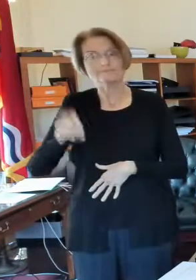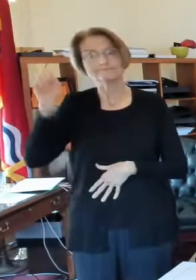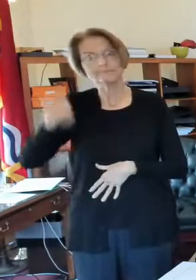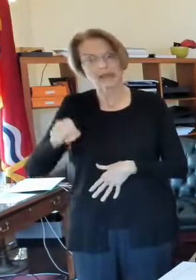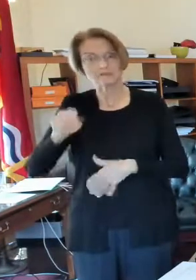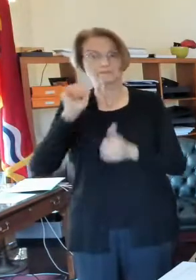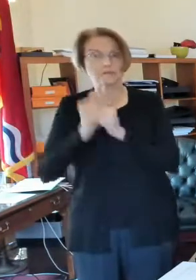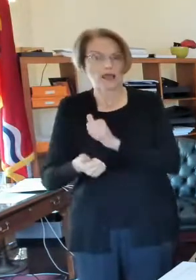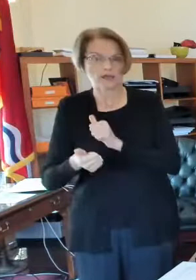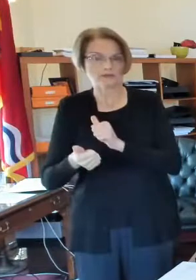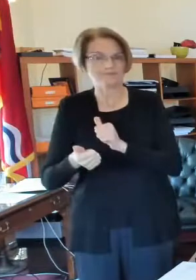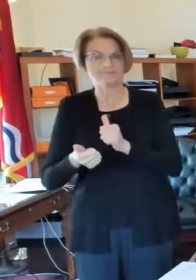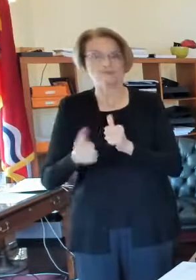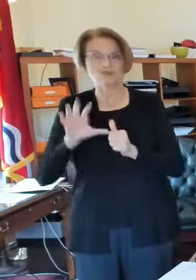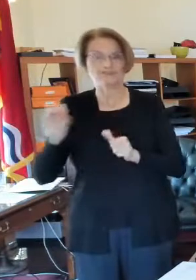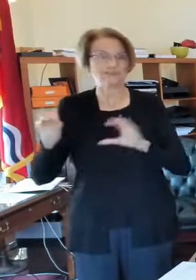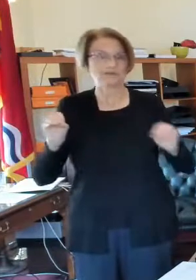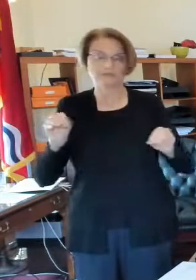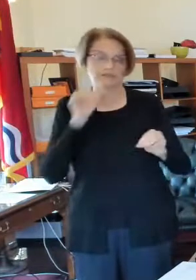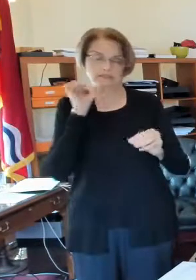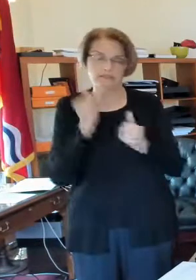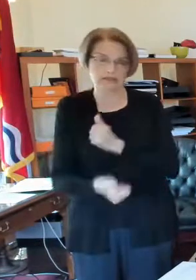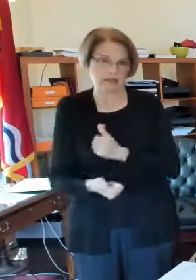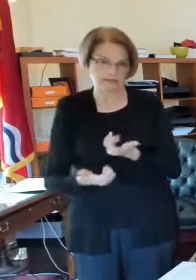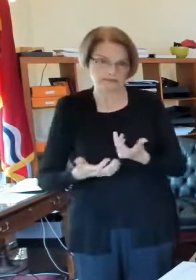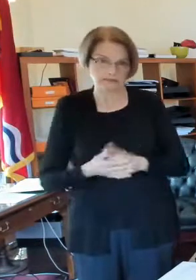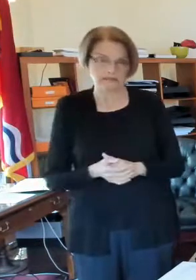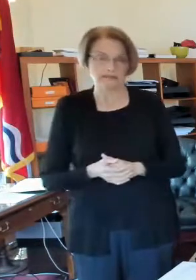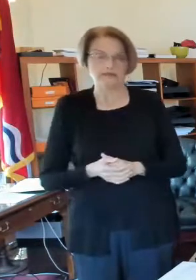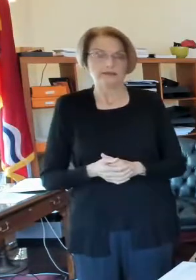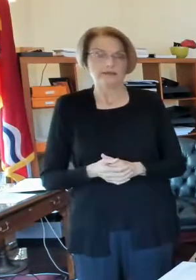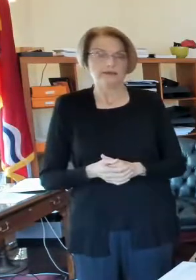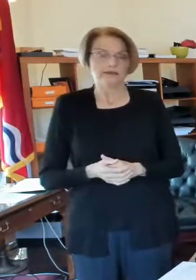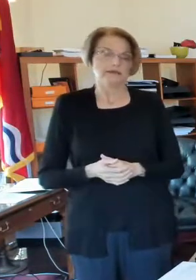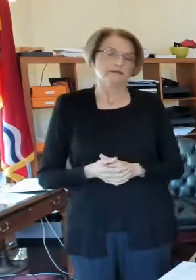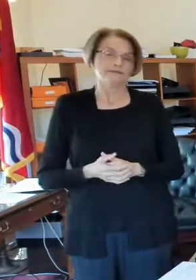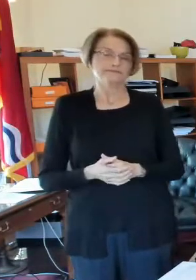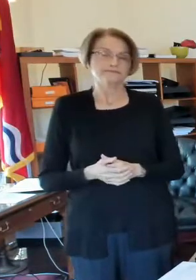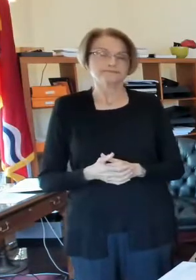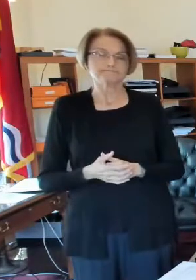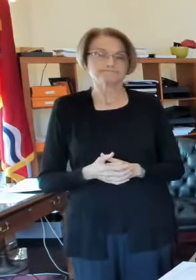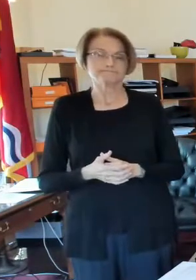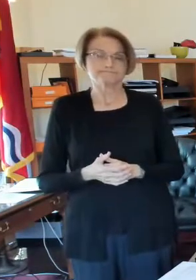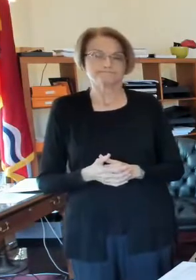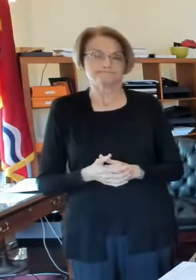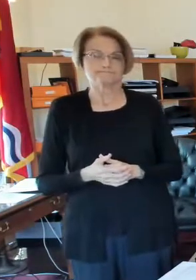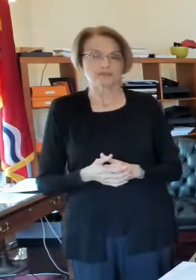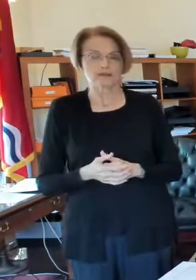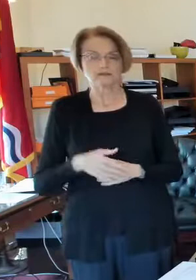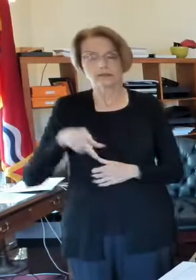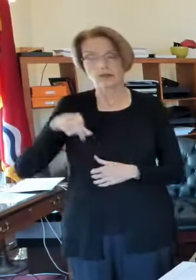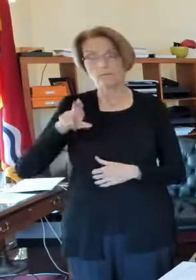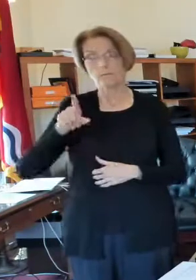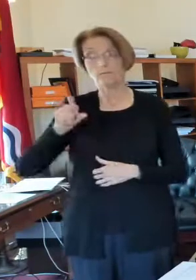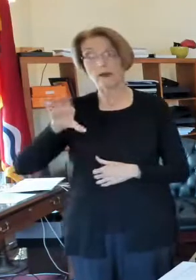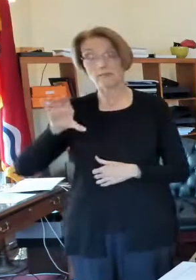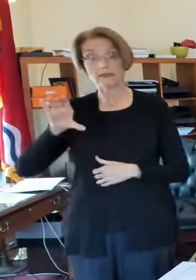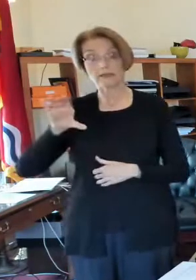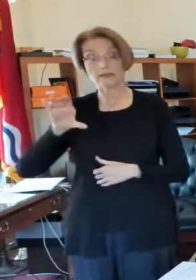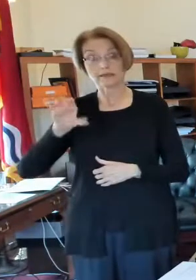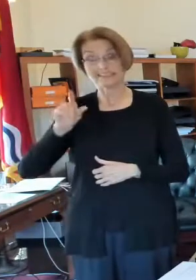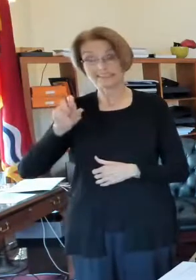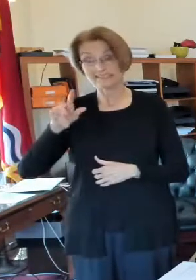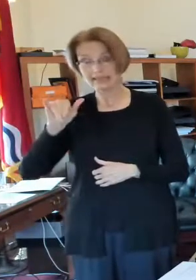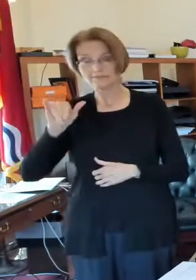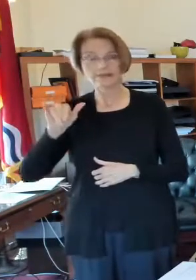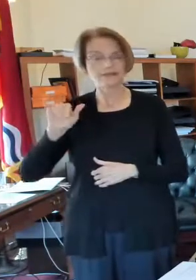So that did not pass. Folks other than public safety officers, police